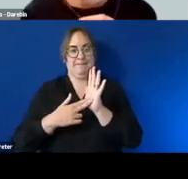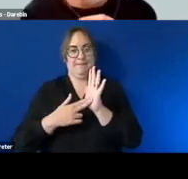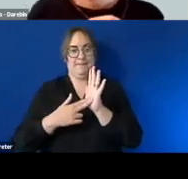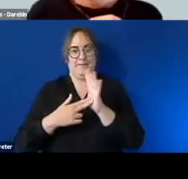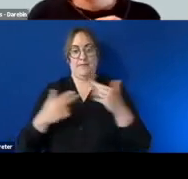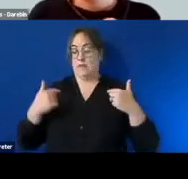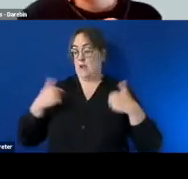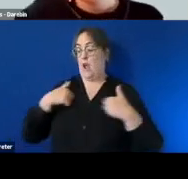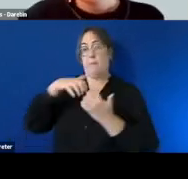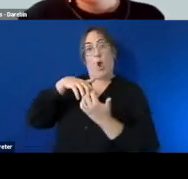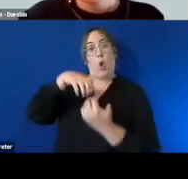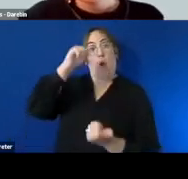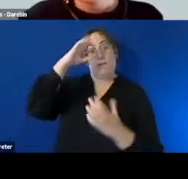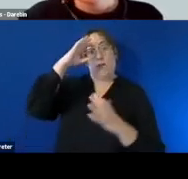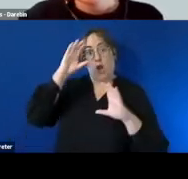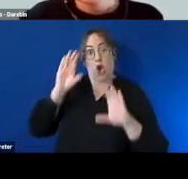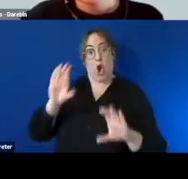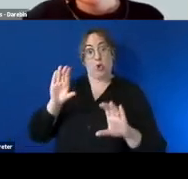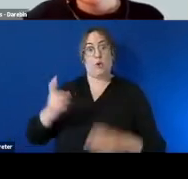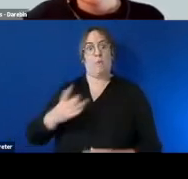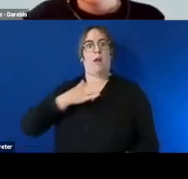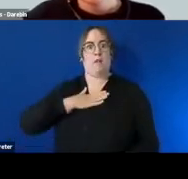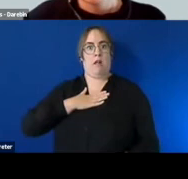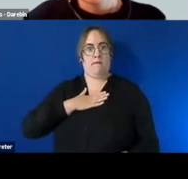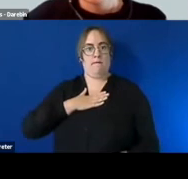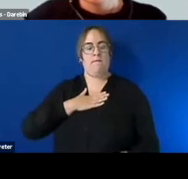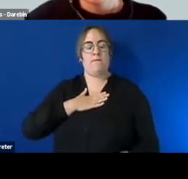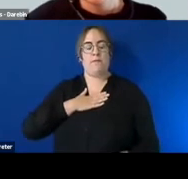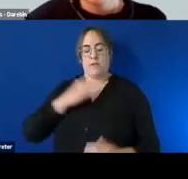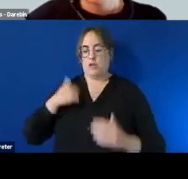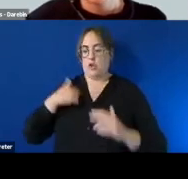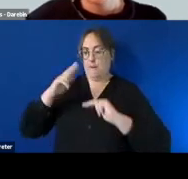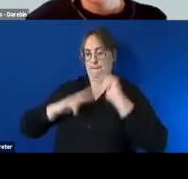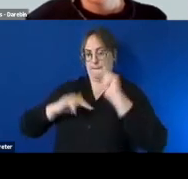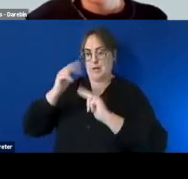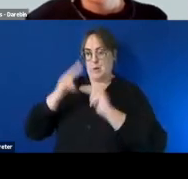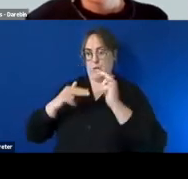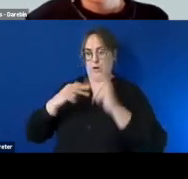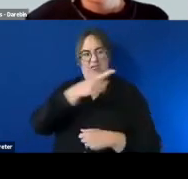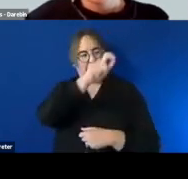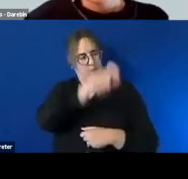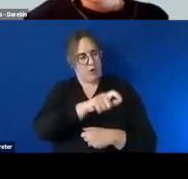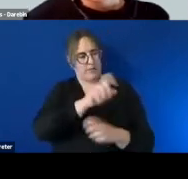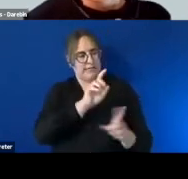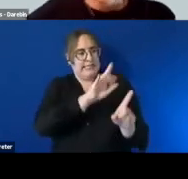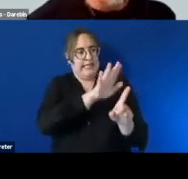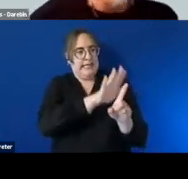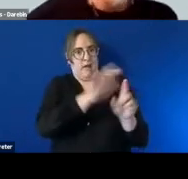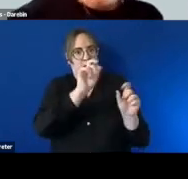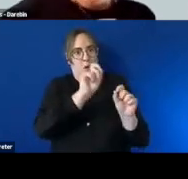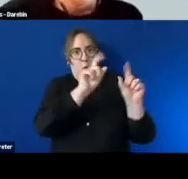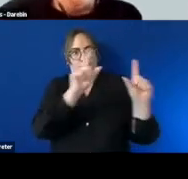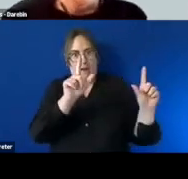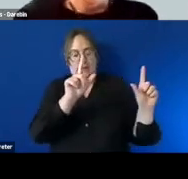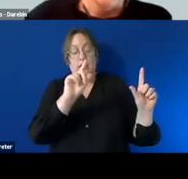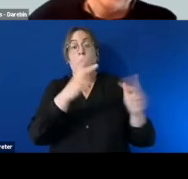i'm a qualified coach so very much um it's building their self-awareness in a very respectful way